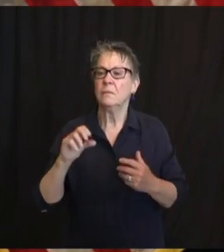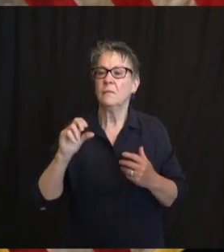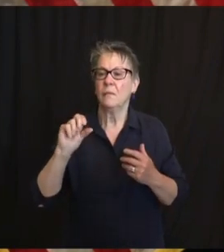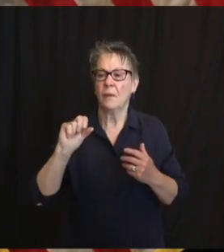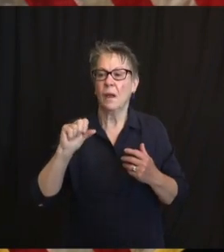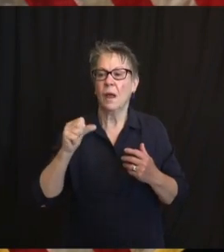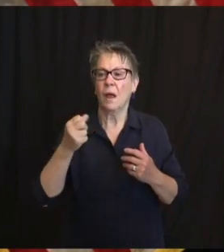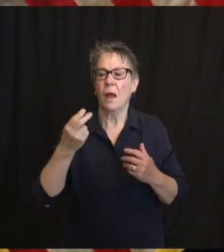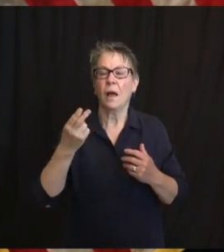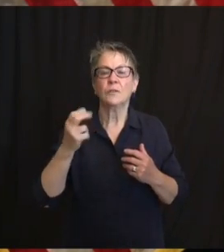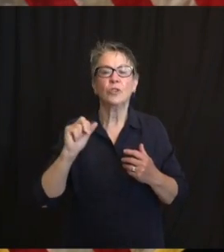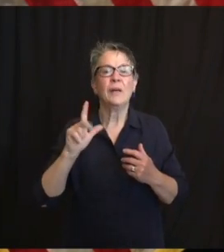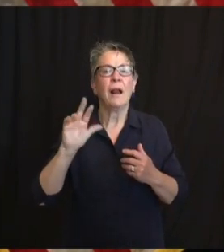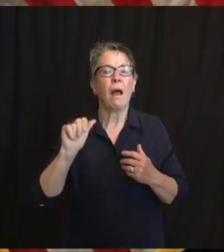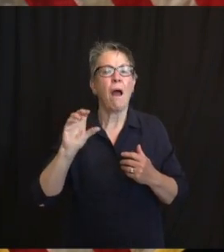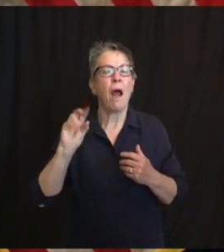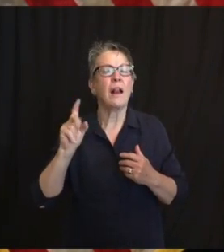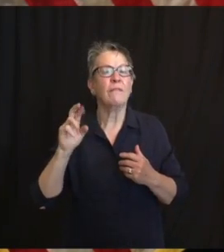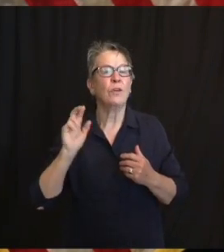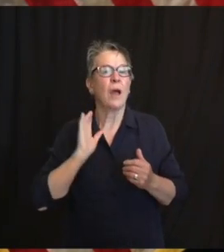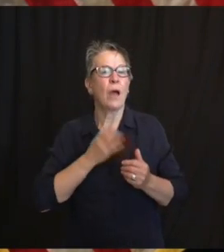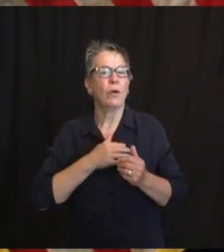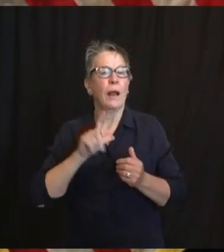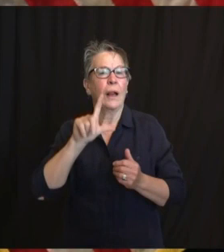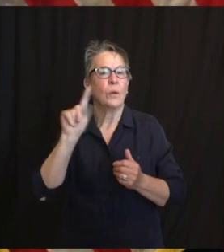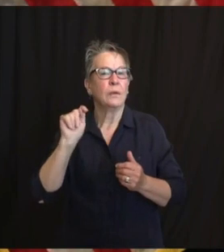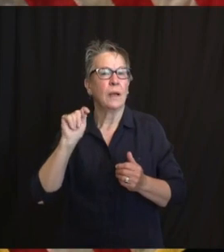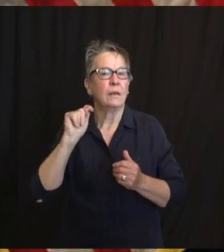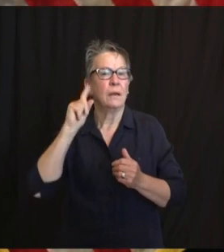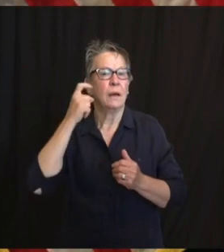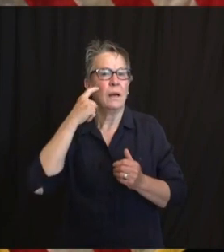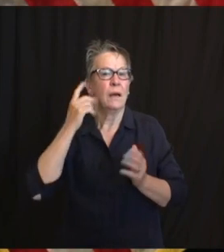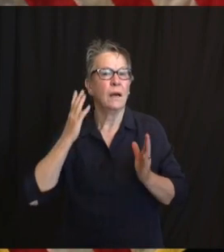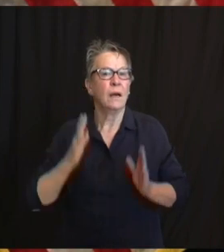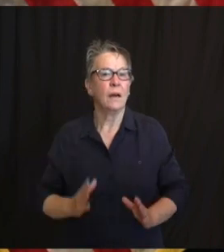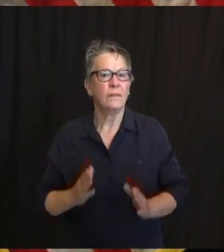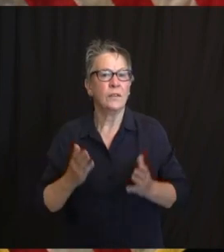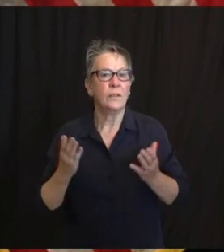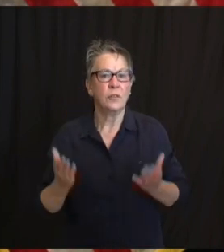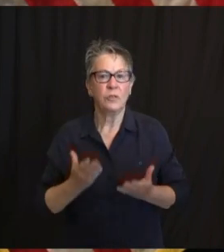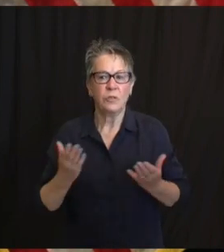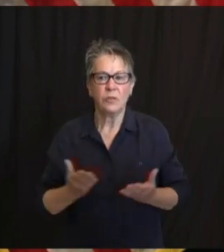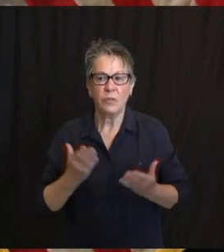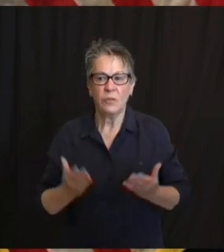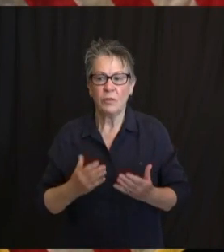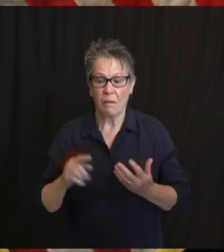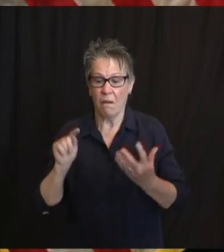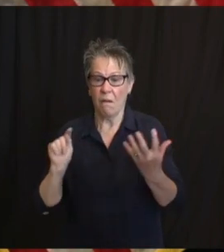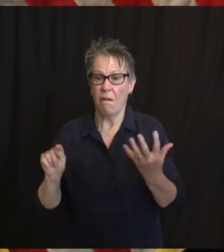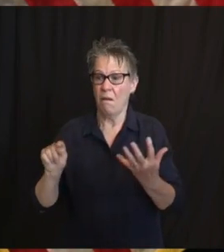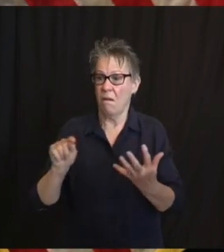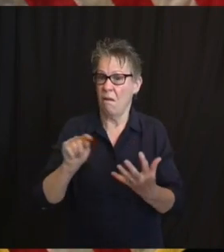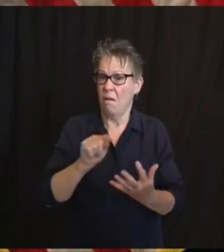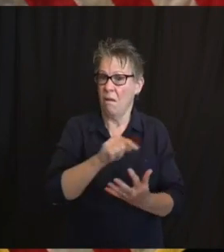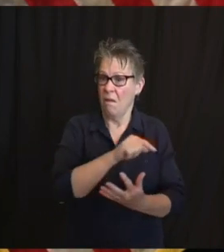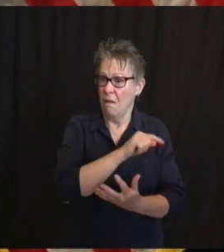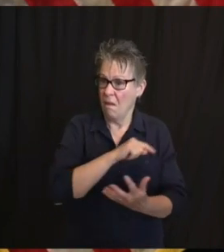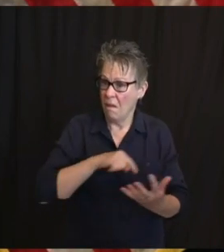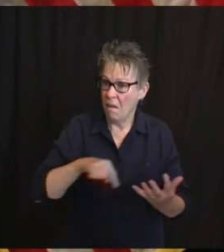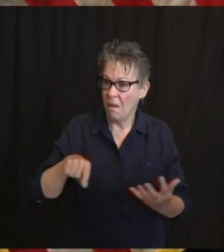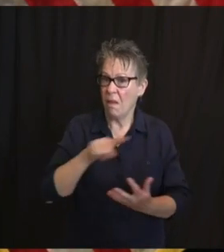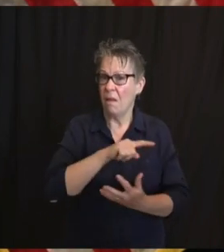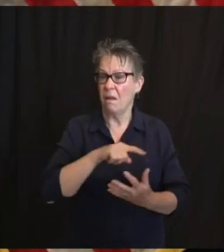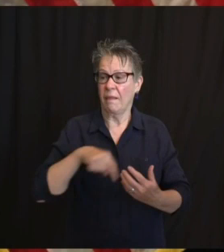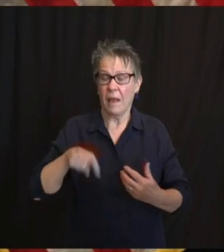Names known to all of us, folks who have been out there changing lives, bringing our country to a better